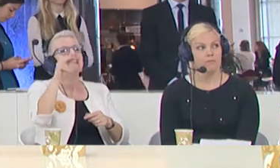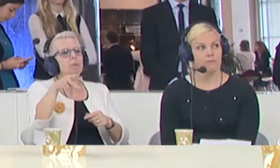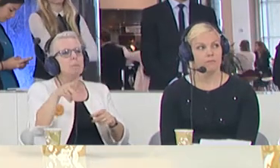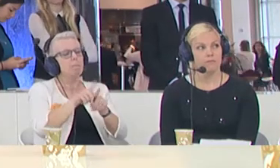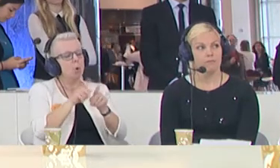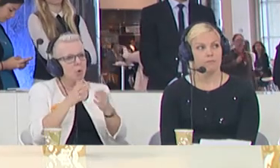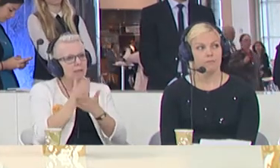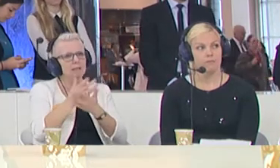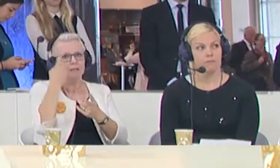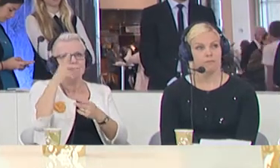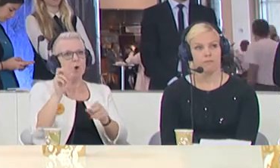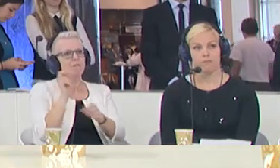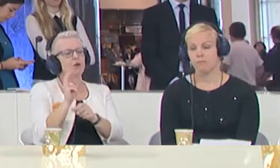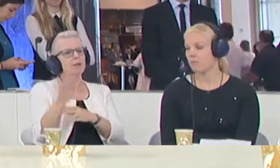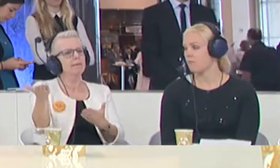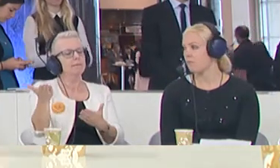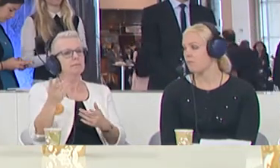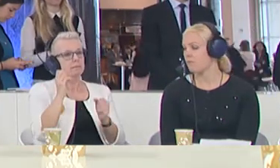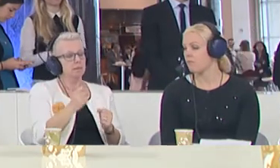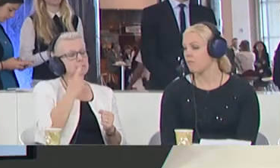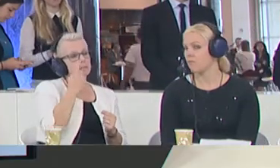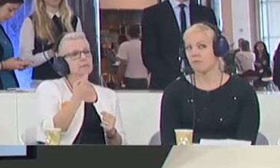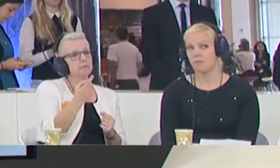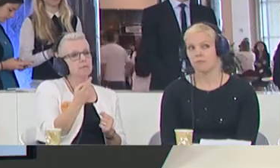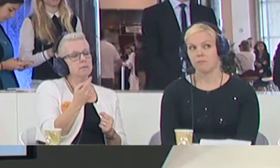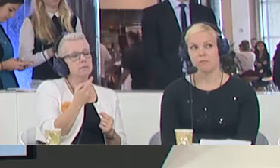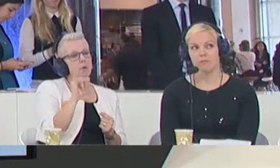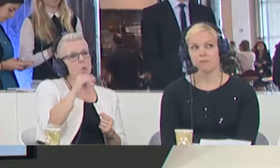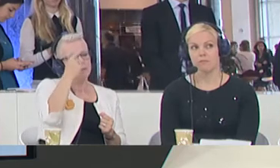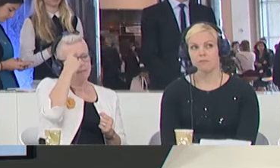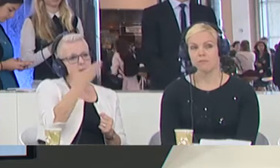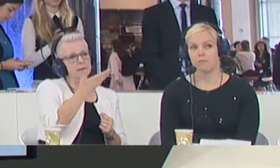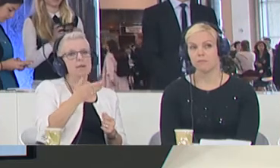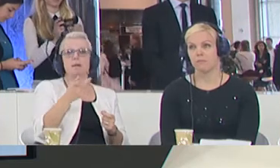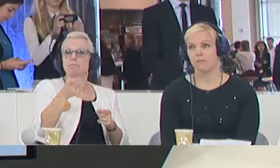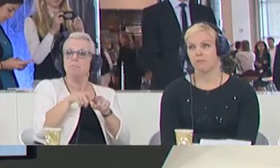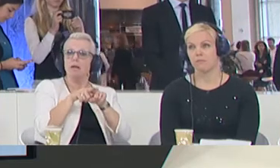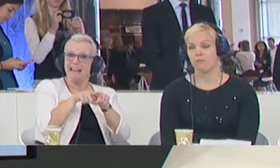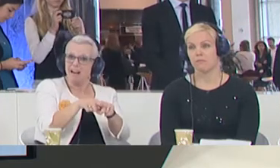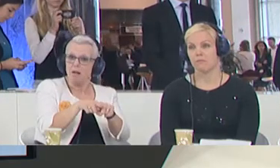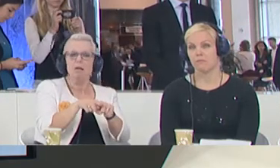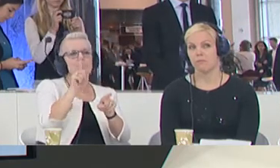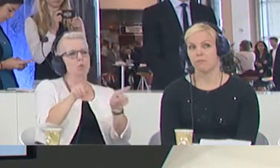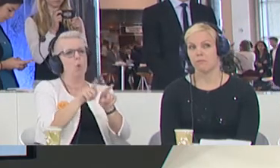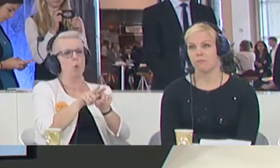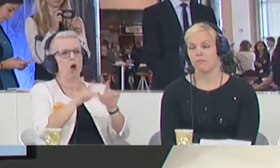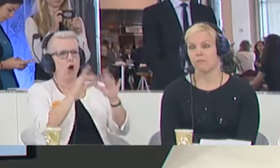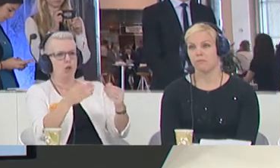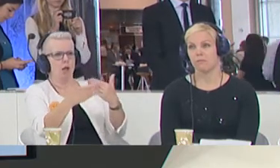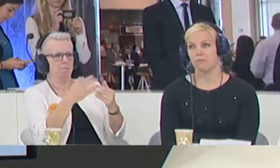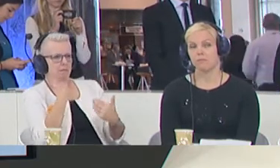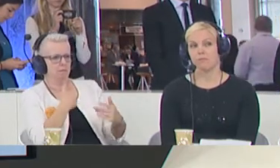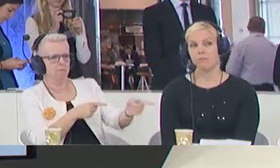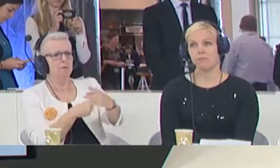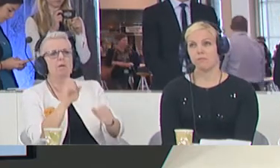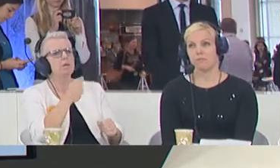rights and acceptance of refugees. Because you see, you know, if you think something is right, then you should also try and explain this to people, not always say,